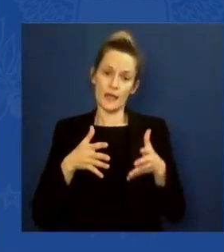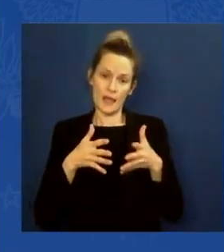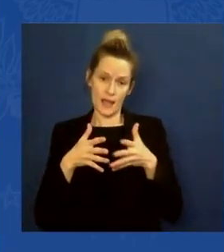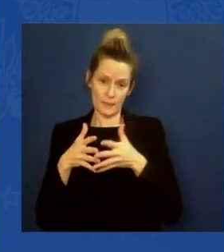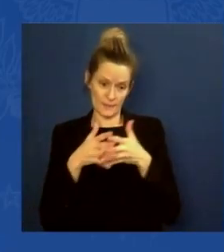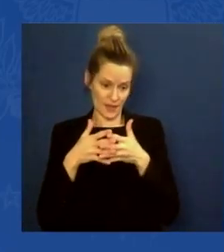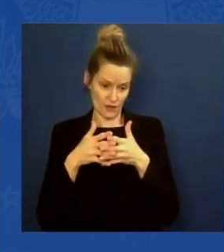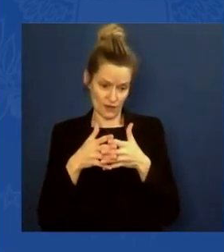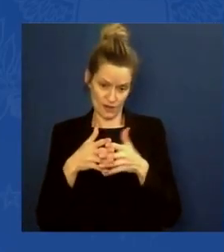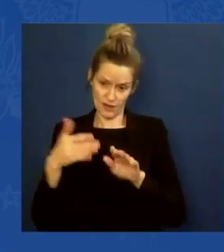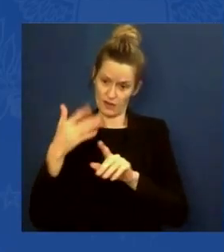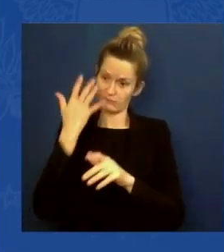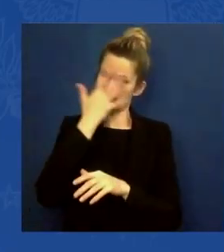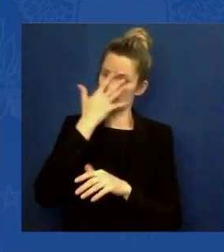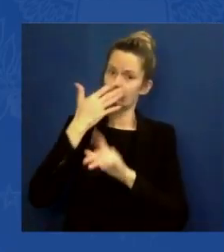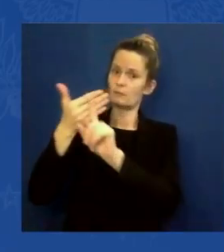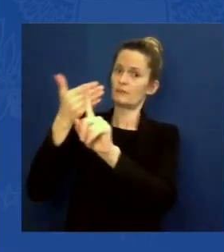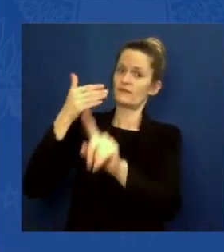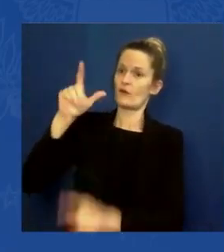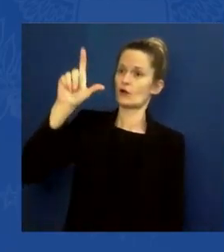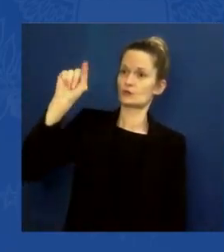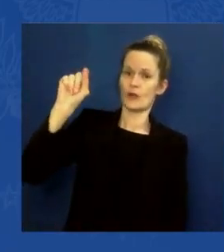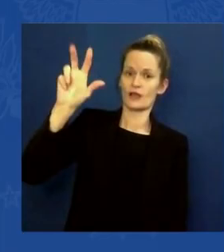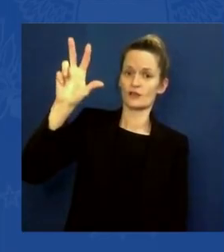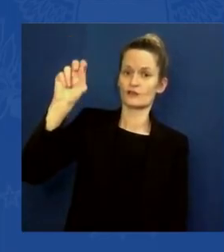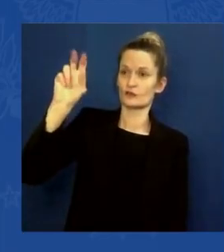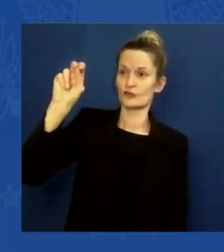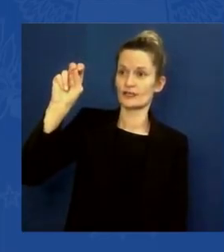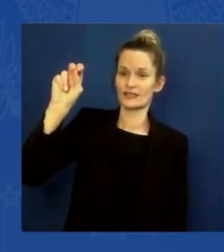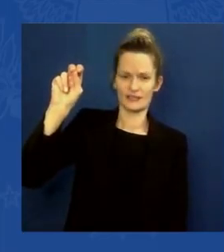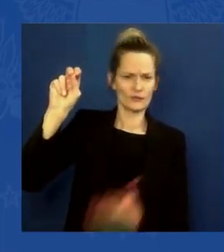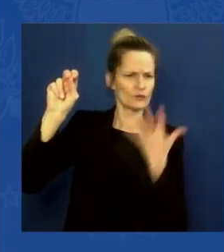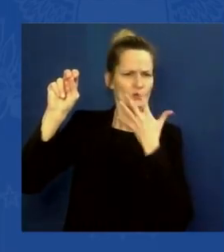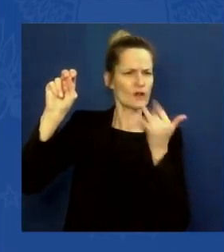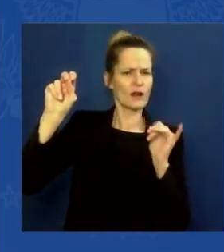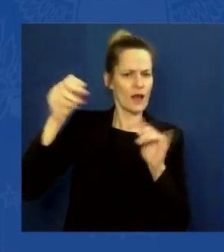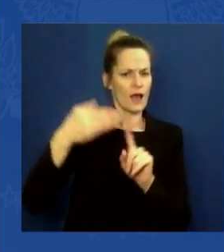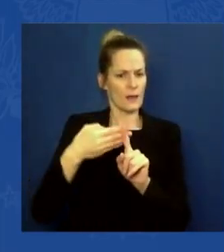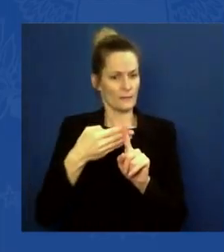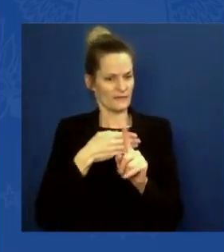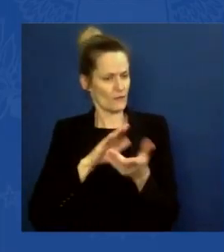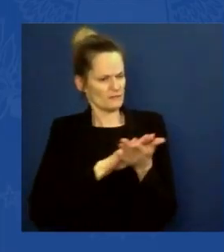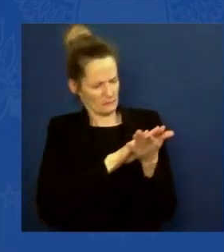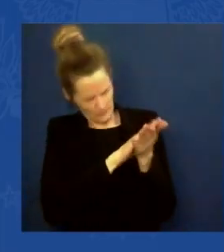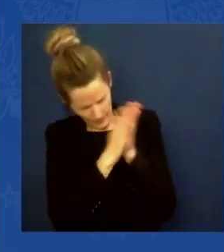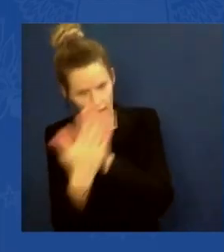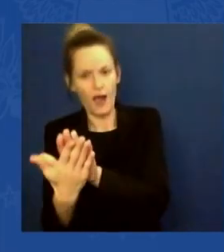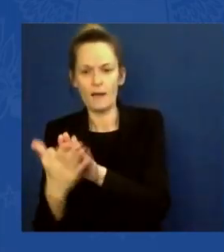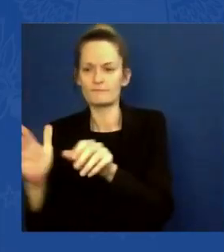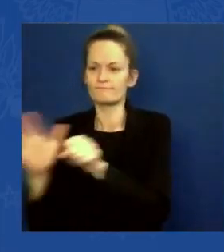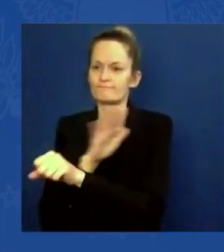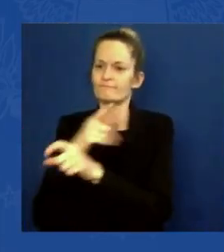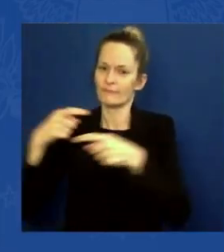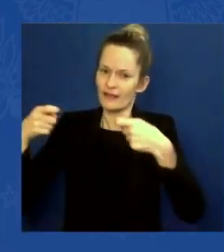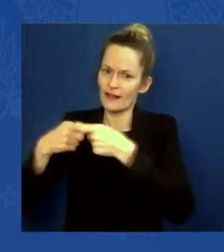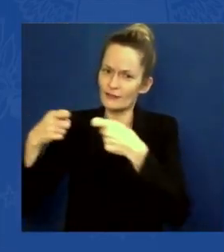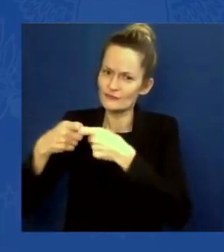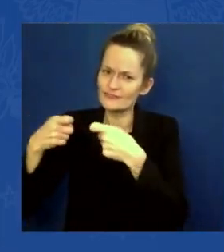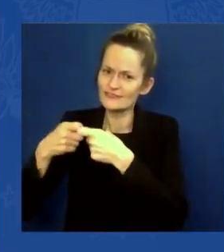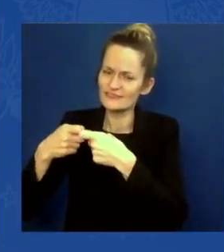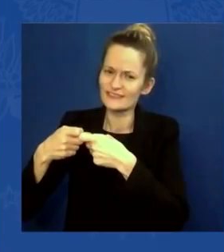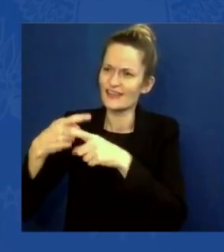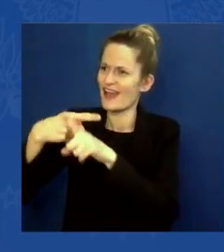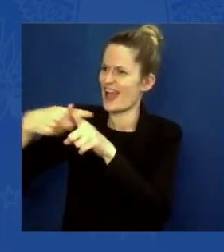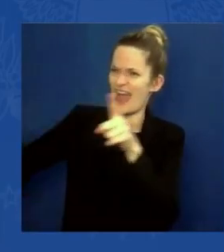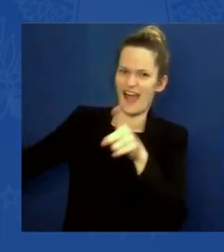want to see, I want to create a civilian climate corps. I've been pushing that for a long time. Similar to the conservation corps that President